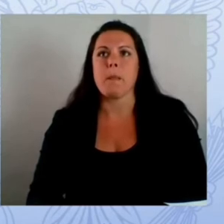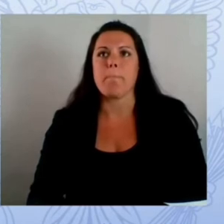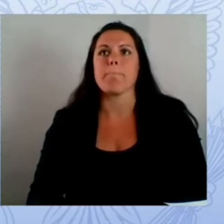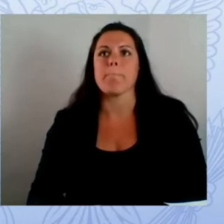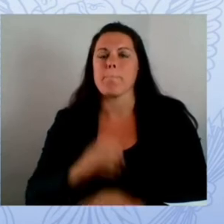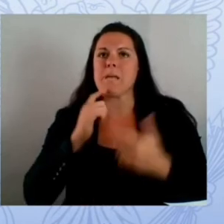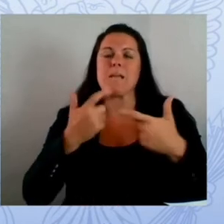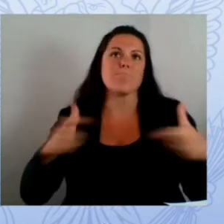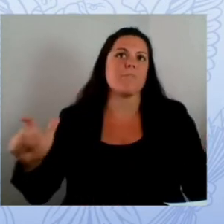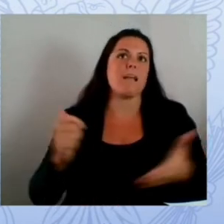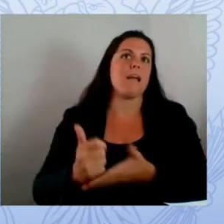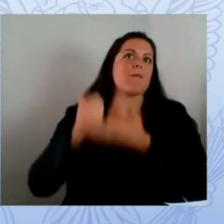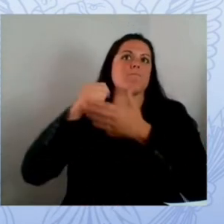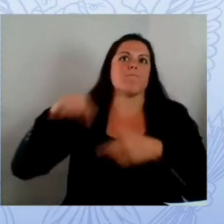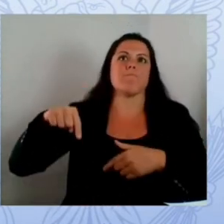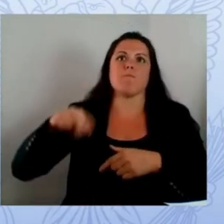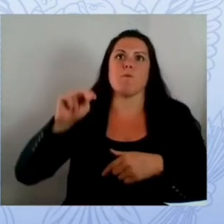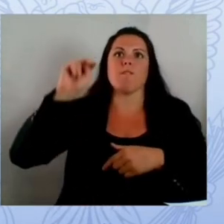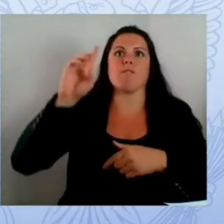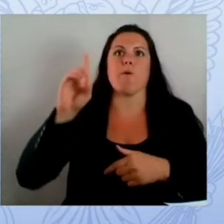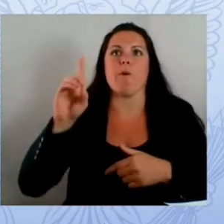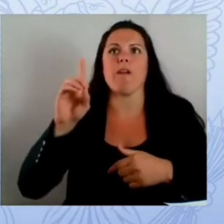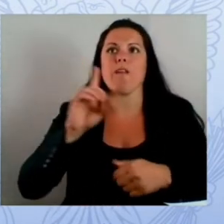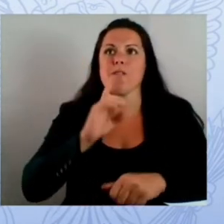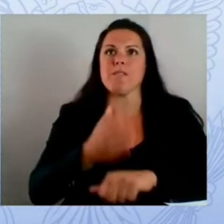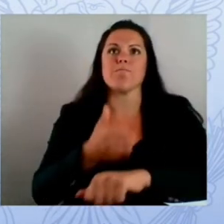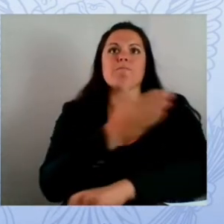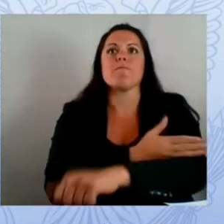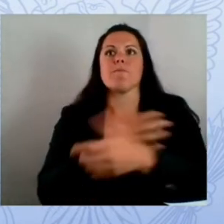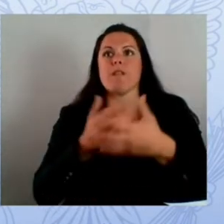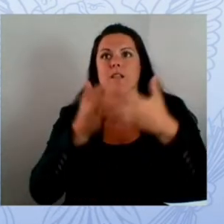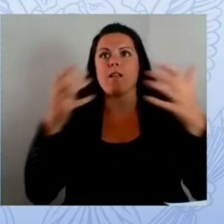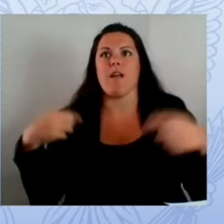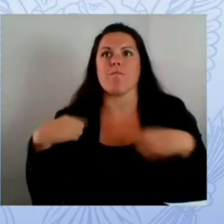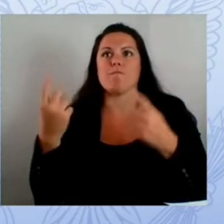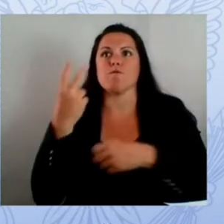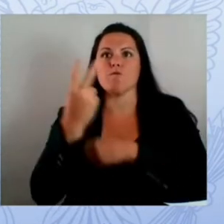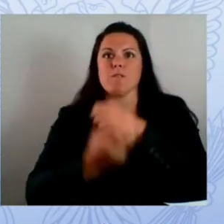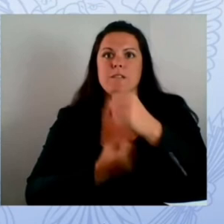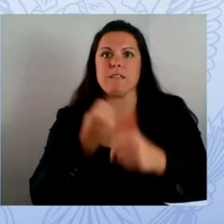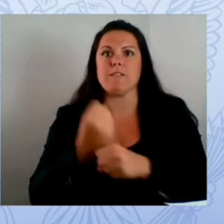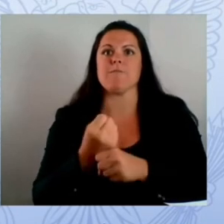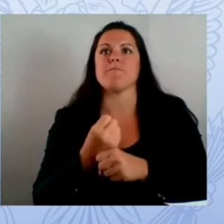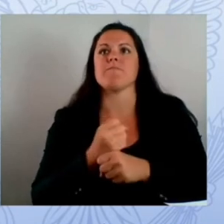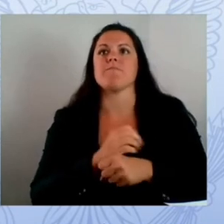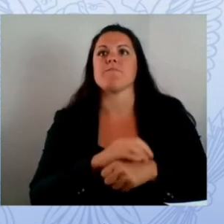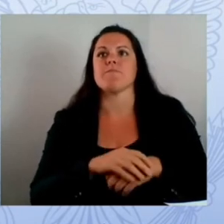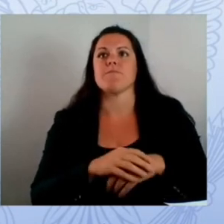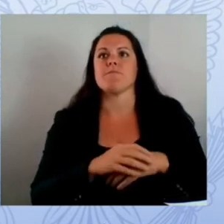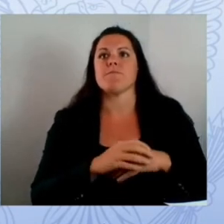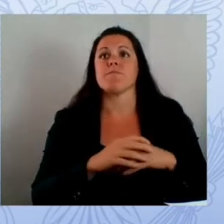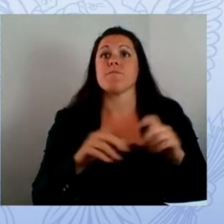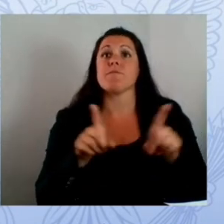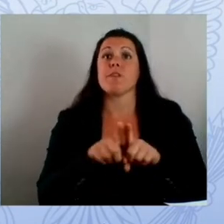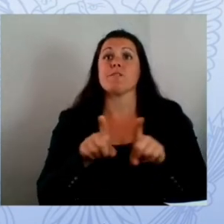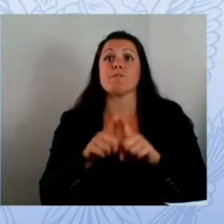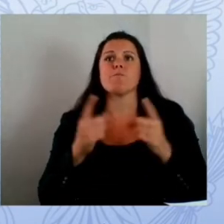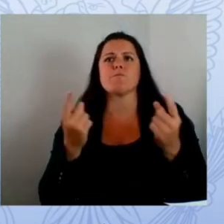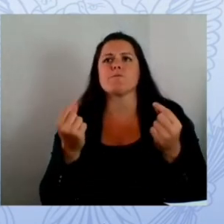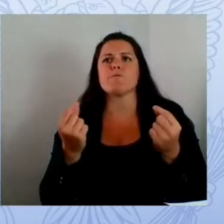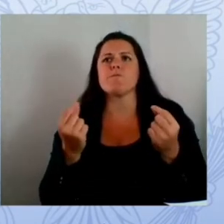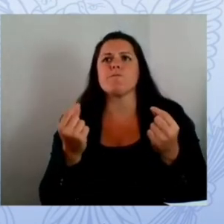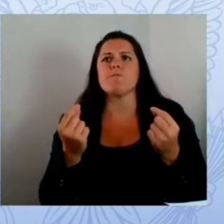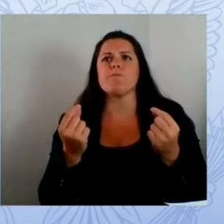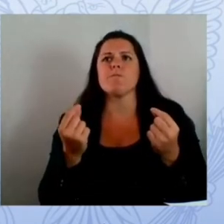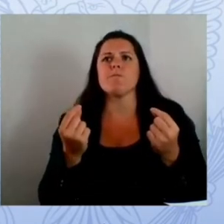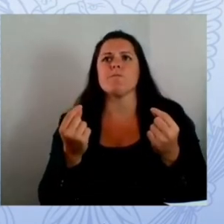just a few months ago my team was the only state team to make it in america's cyber cup challenge so out of a